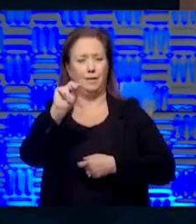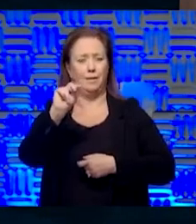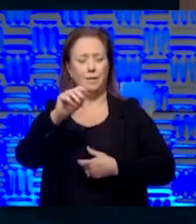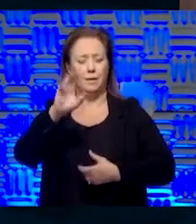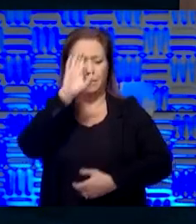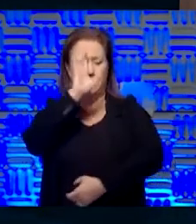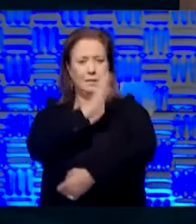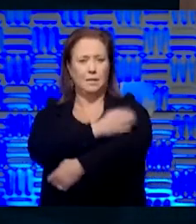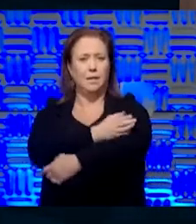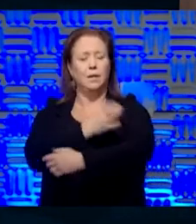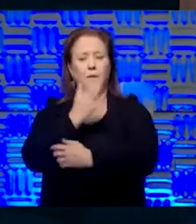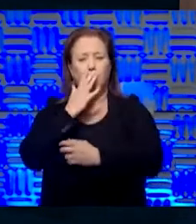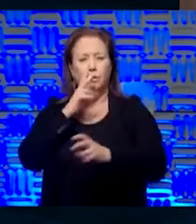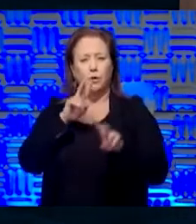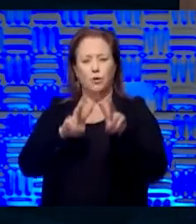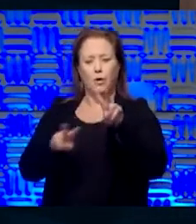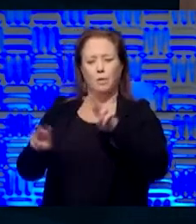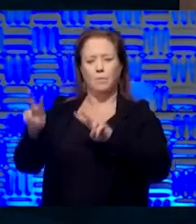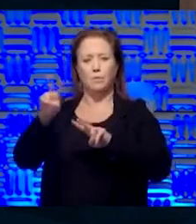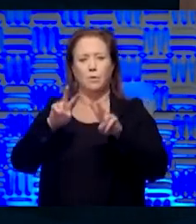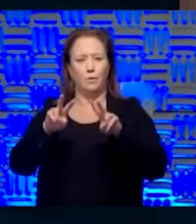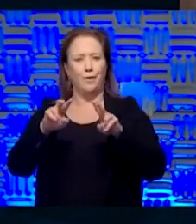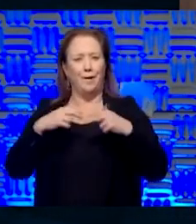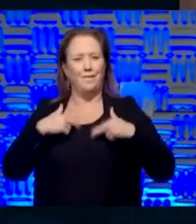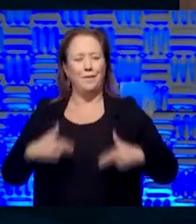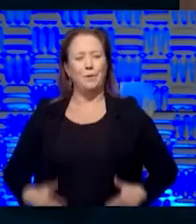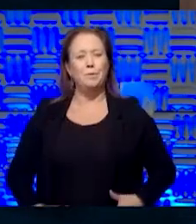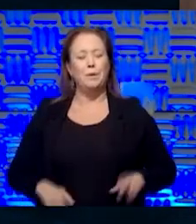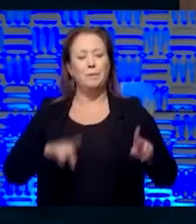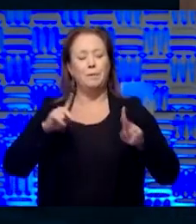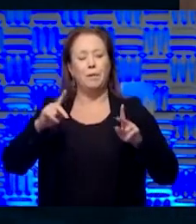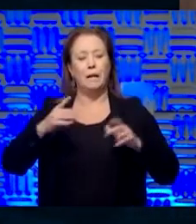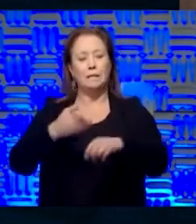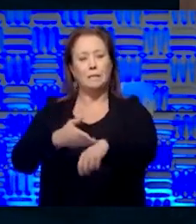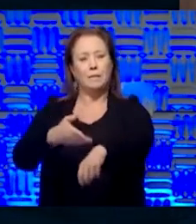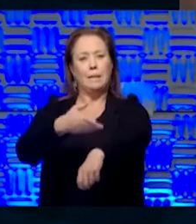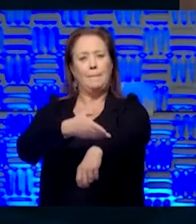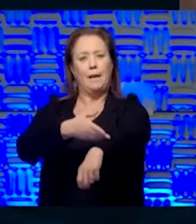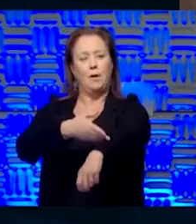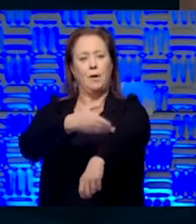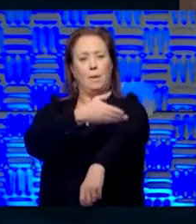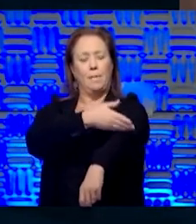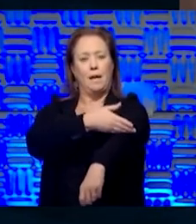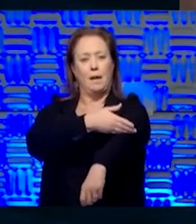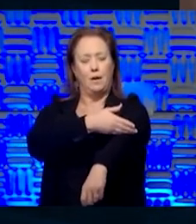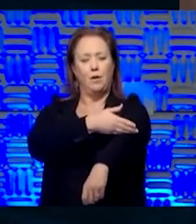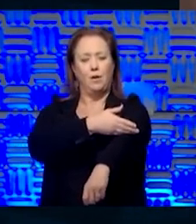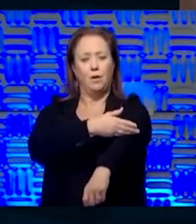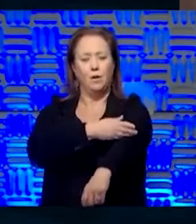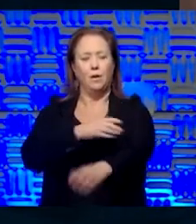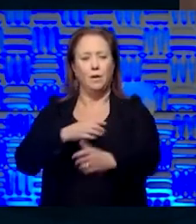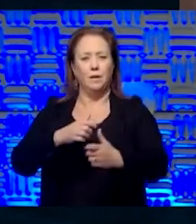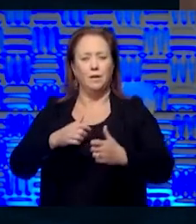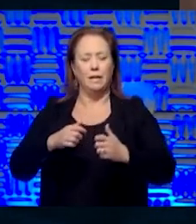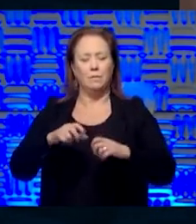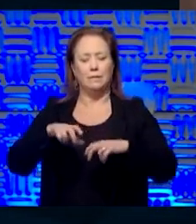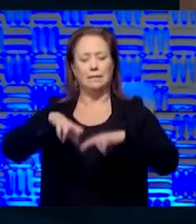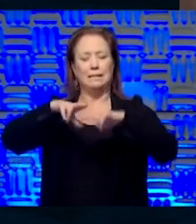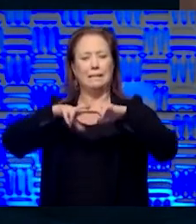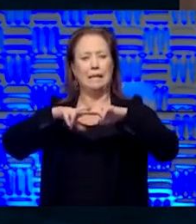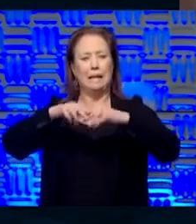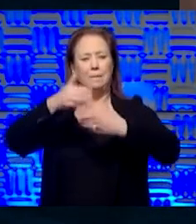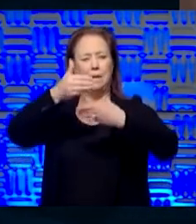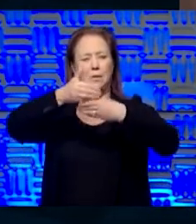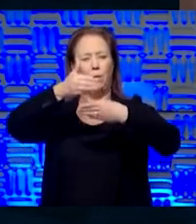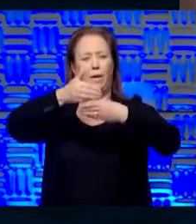He's a good observer of humankind. As he got better, finally, sitting by his window of his brownstone